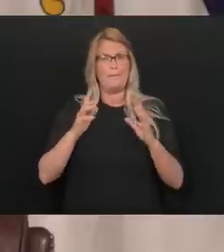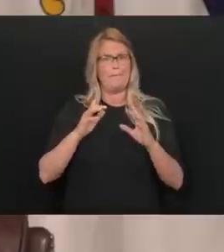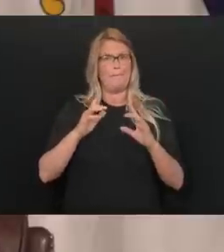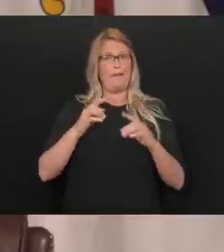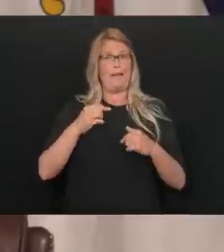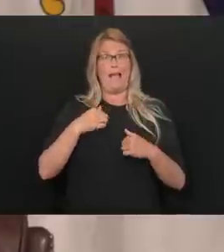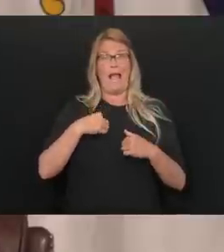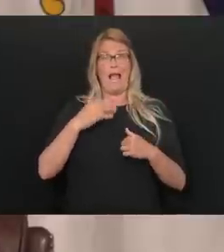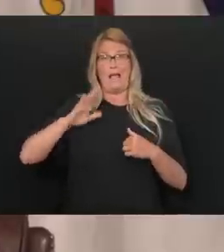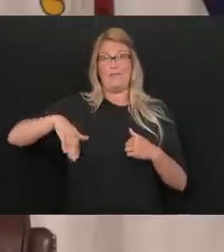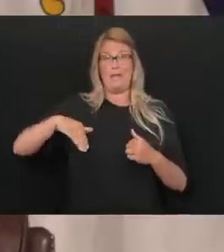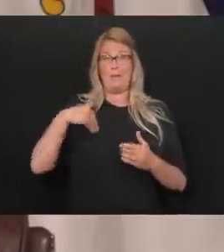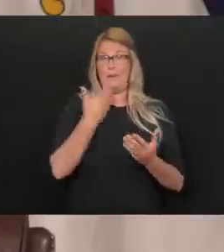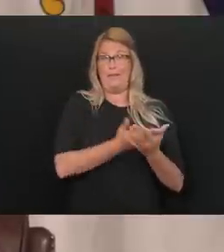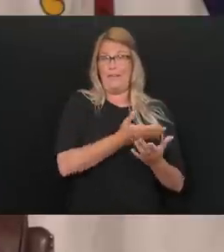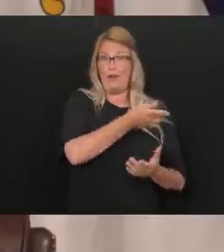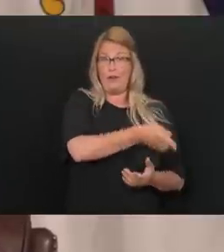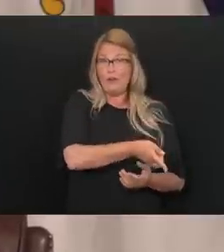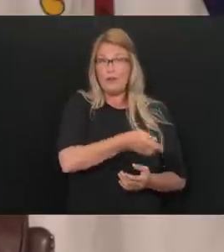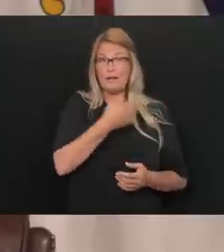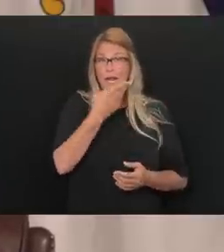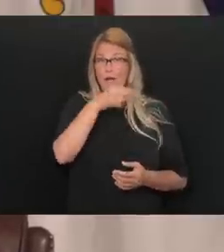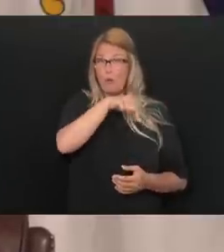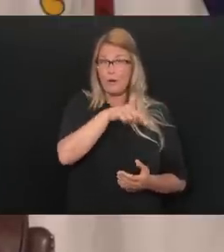not been to our campaign headquarters yet either.